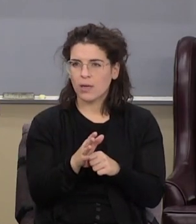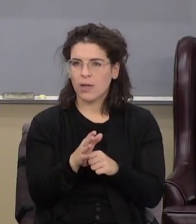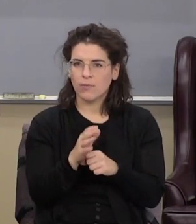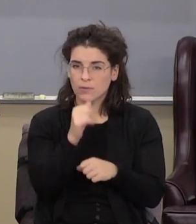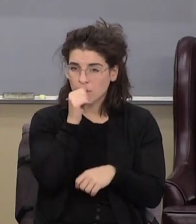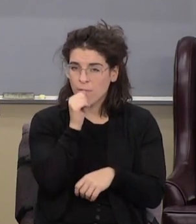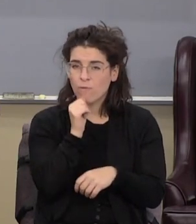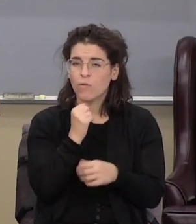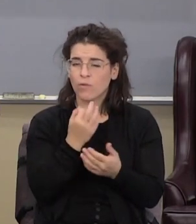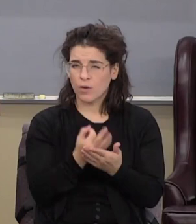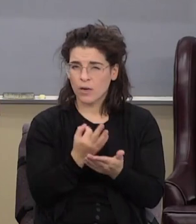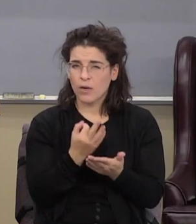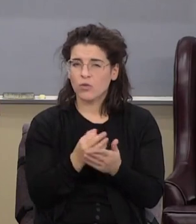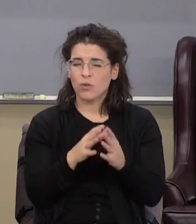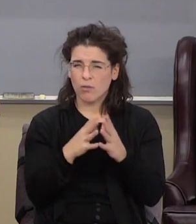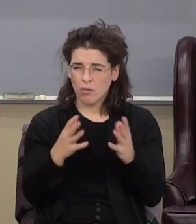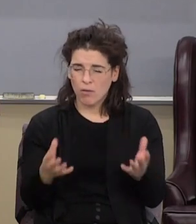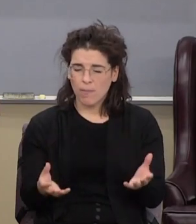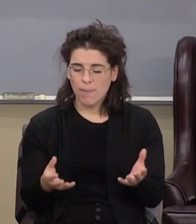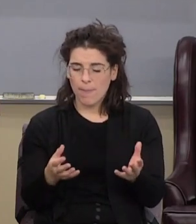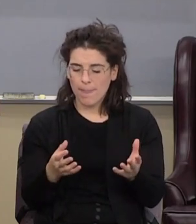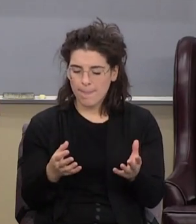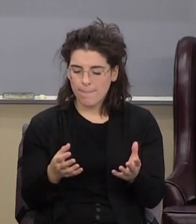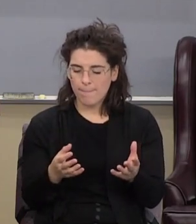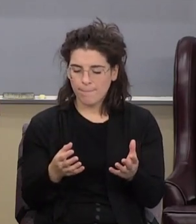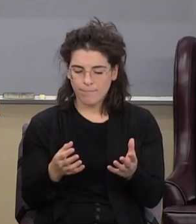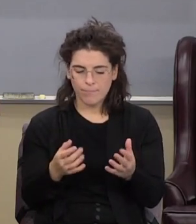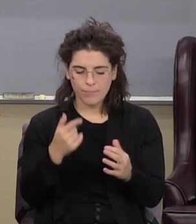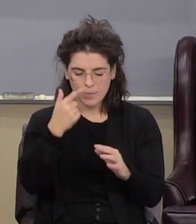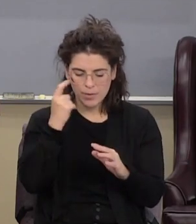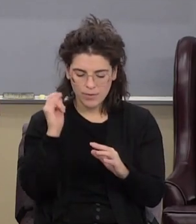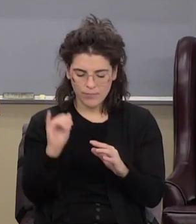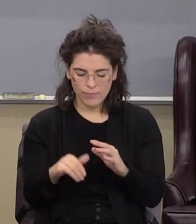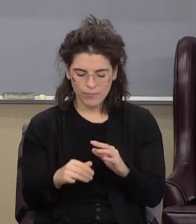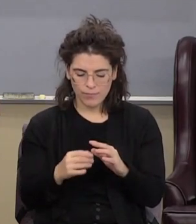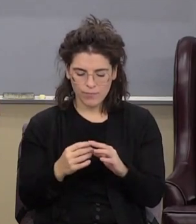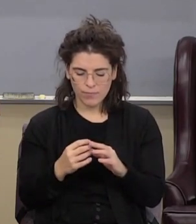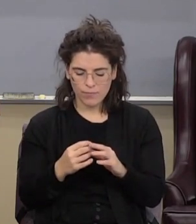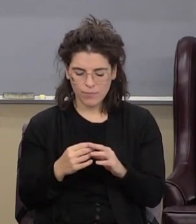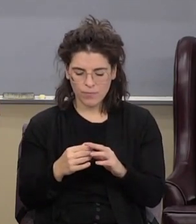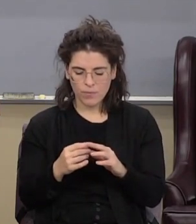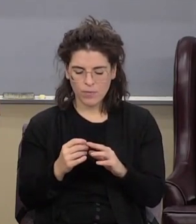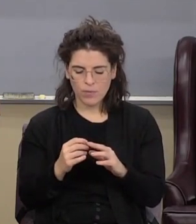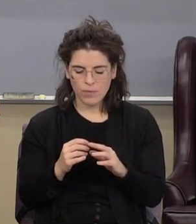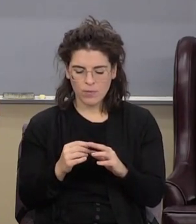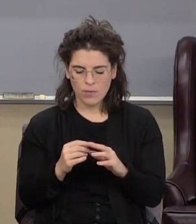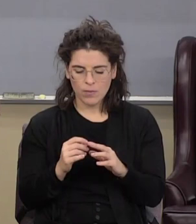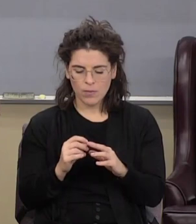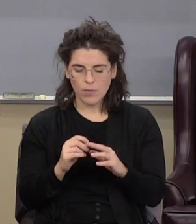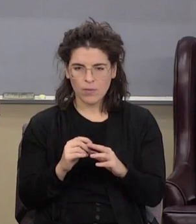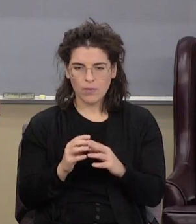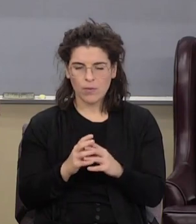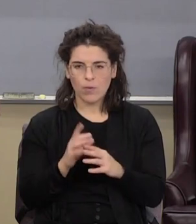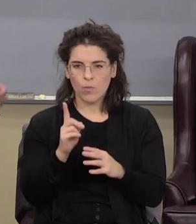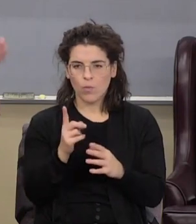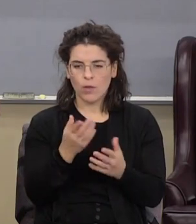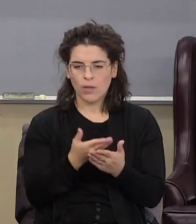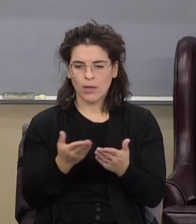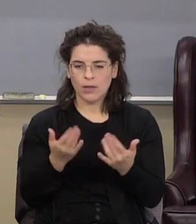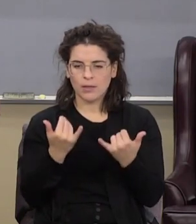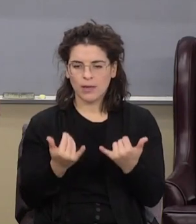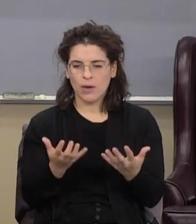suffered financially because of that. One thing today I want to share with you,